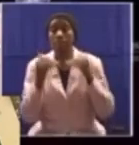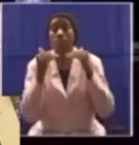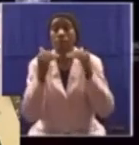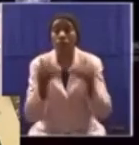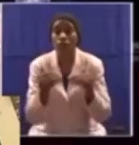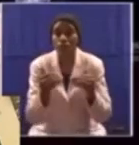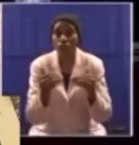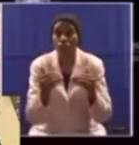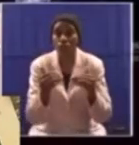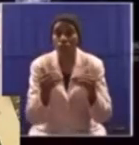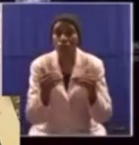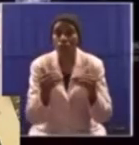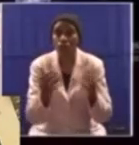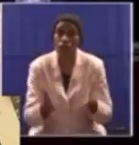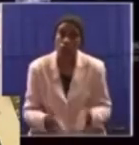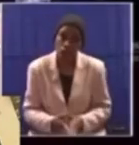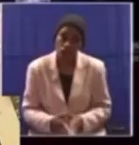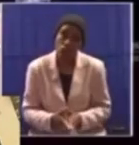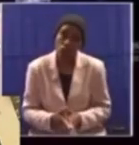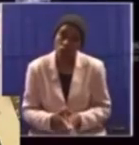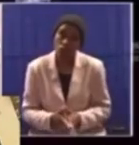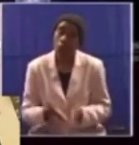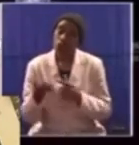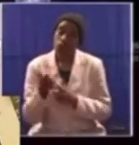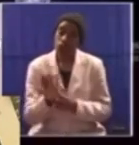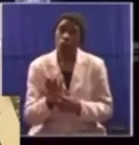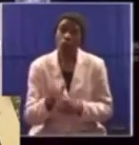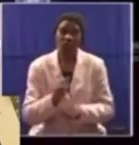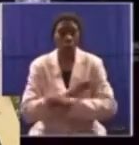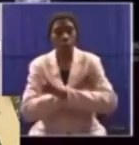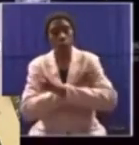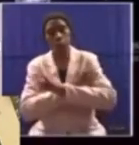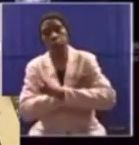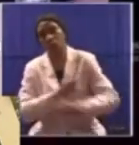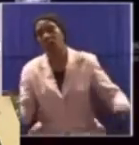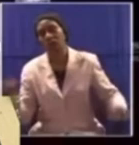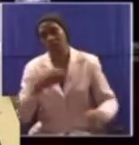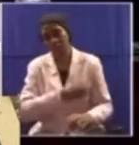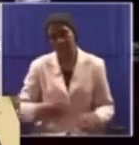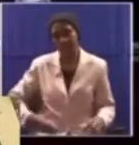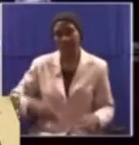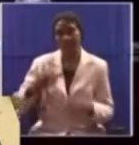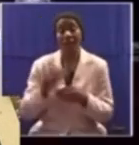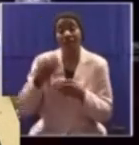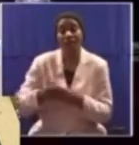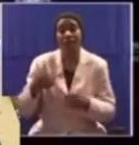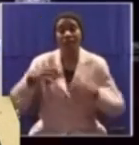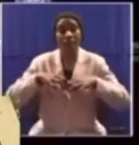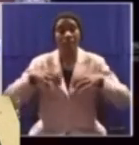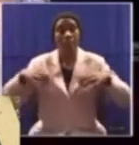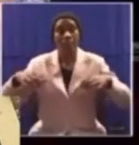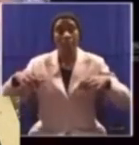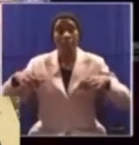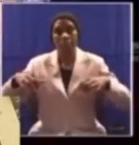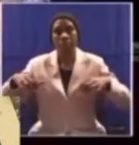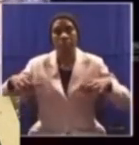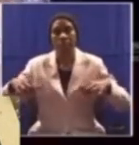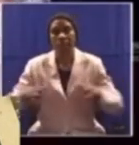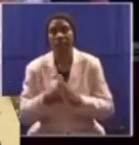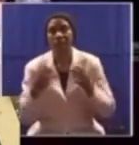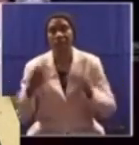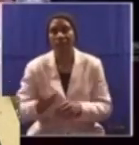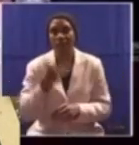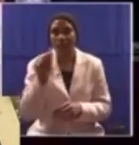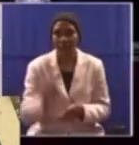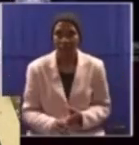This man has failed and is proving to be the worst president in the post-apartheid South Africa. Instead,